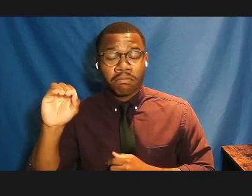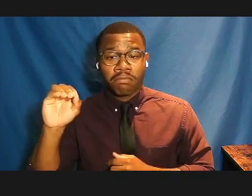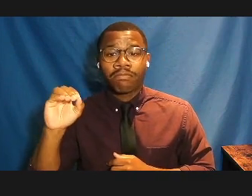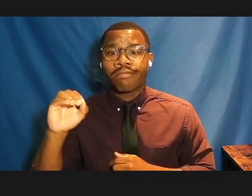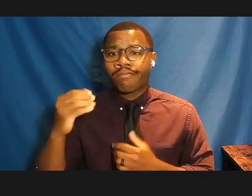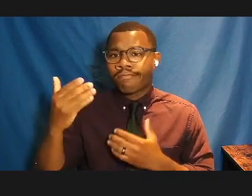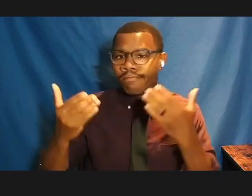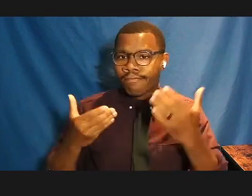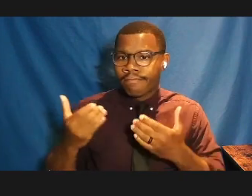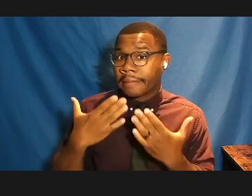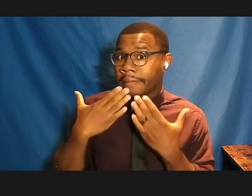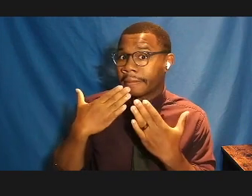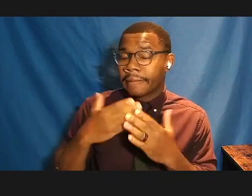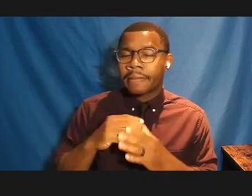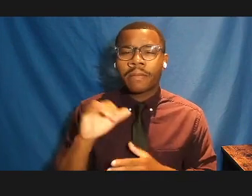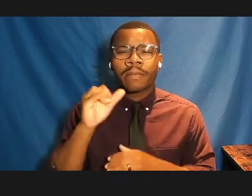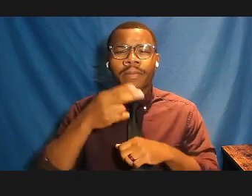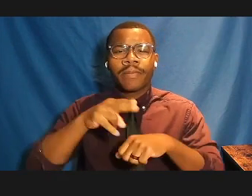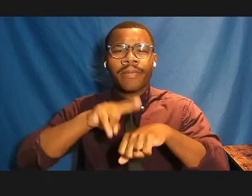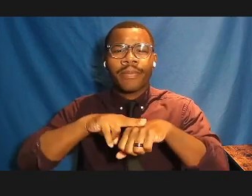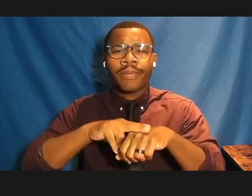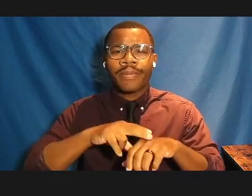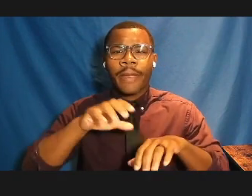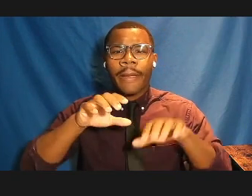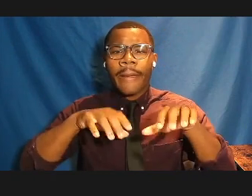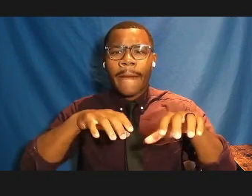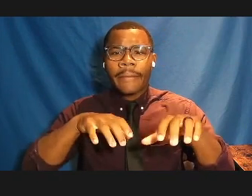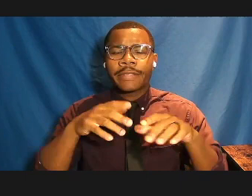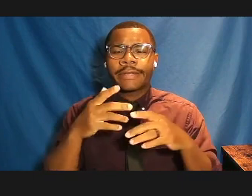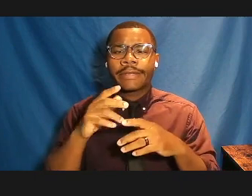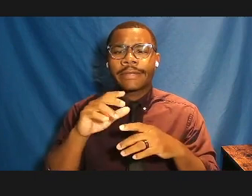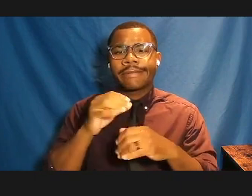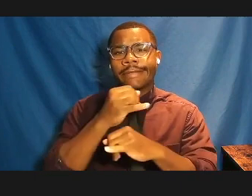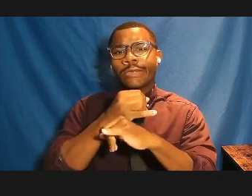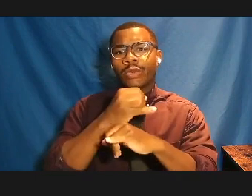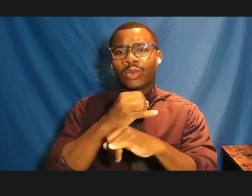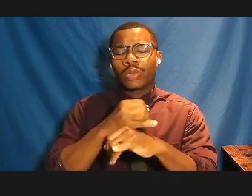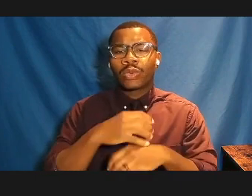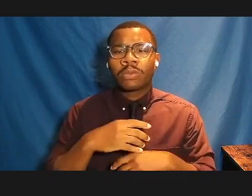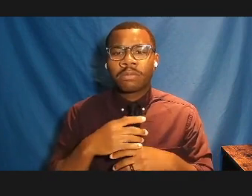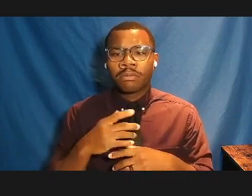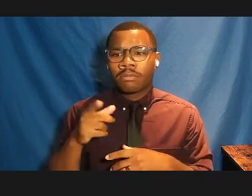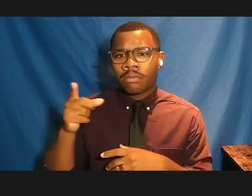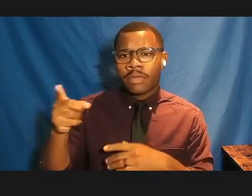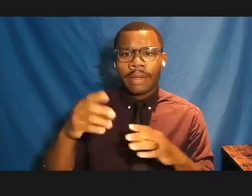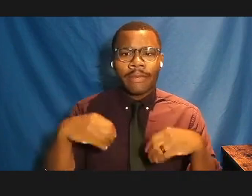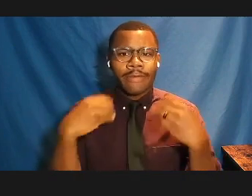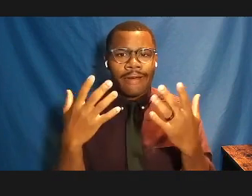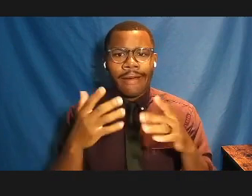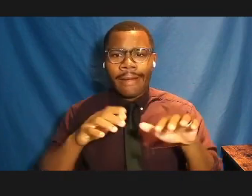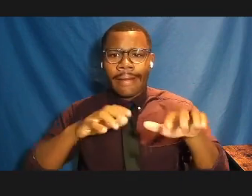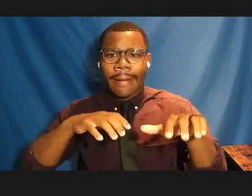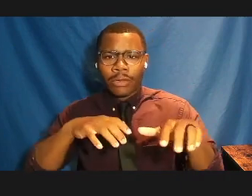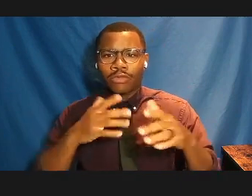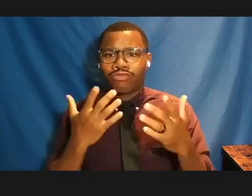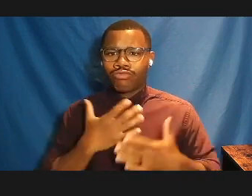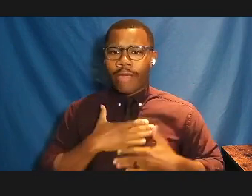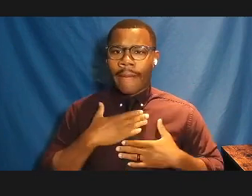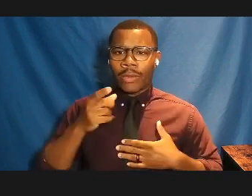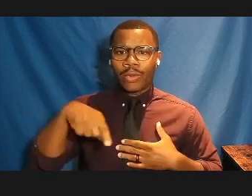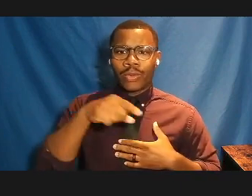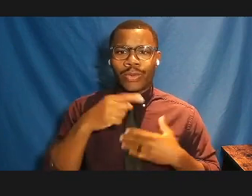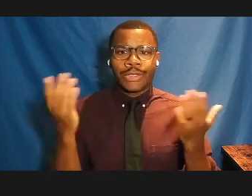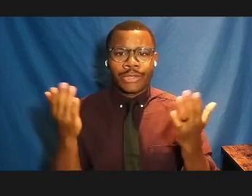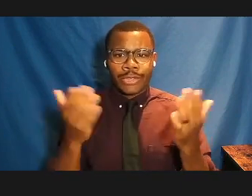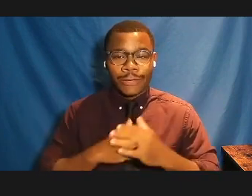for providing our wonderful team of live caption writers. We're really excited to have you with us. So I'm going to start by giving